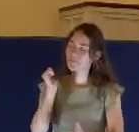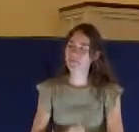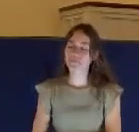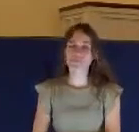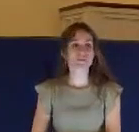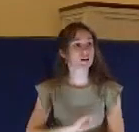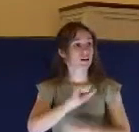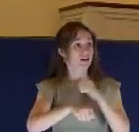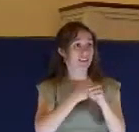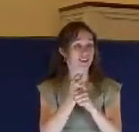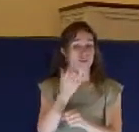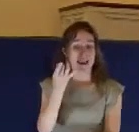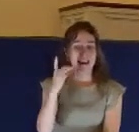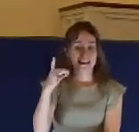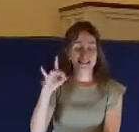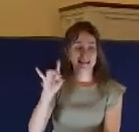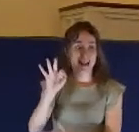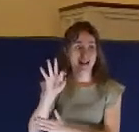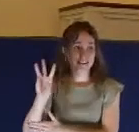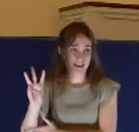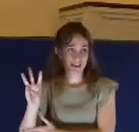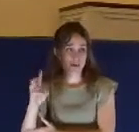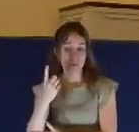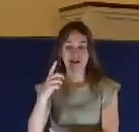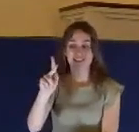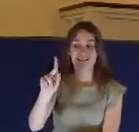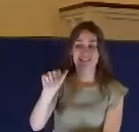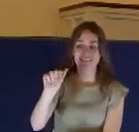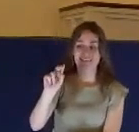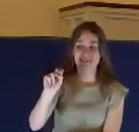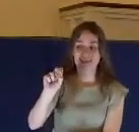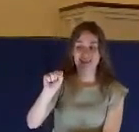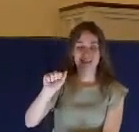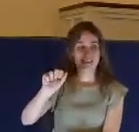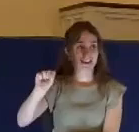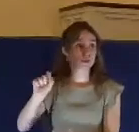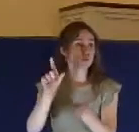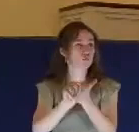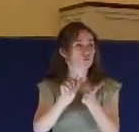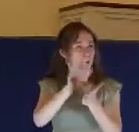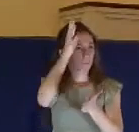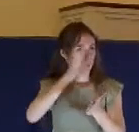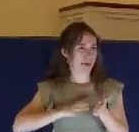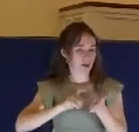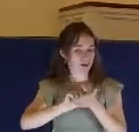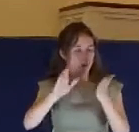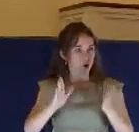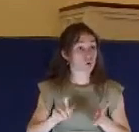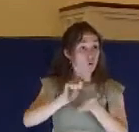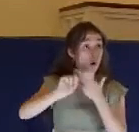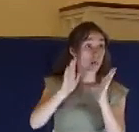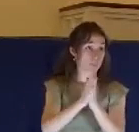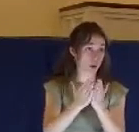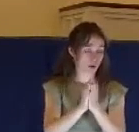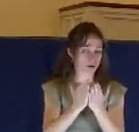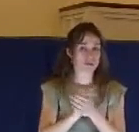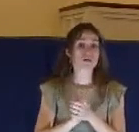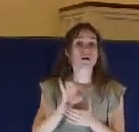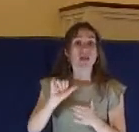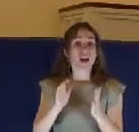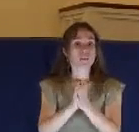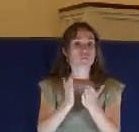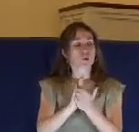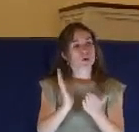In 1896, a Kansas newspaper man named Charles Sheldon wrote a book, and the book was based on an